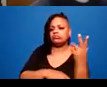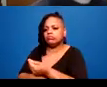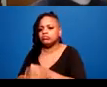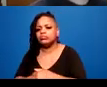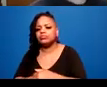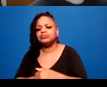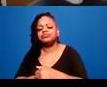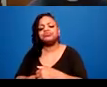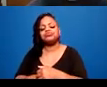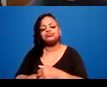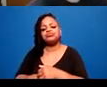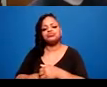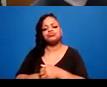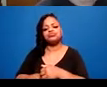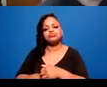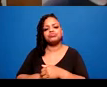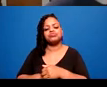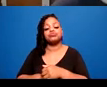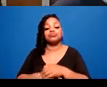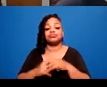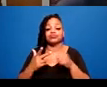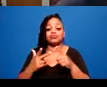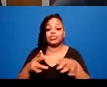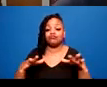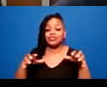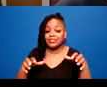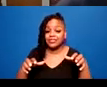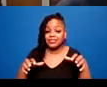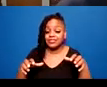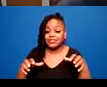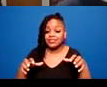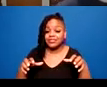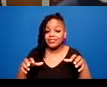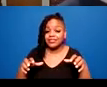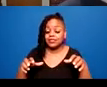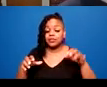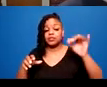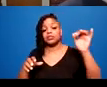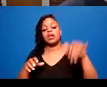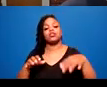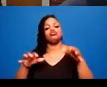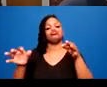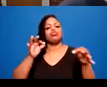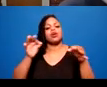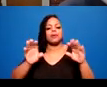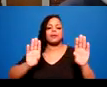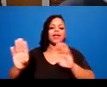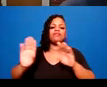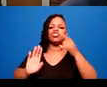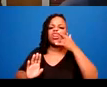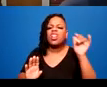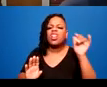And freeze describes a freezing behaviour. Disassociation,